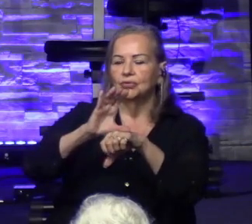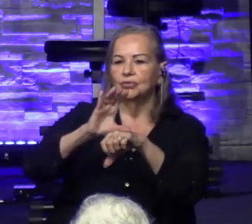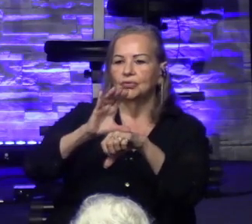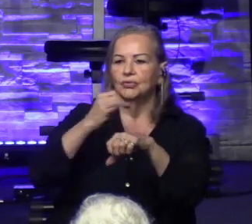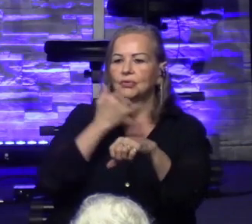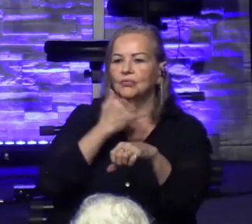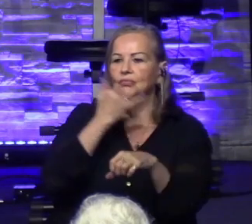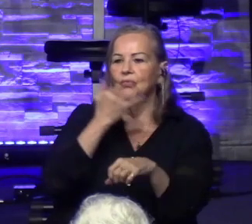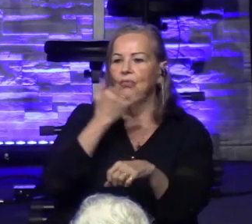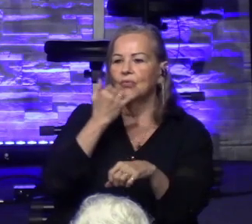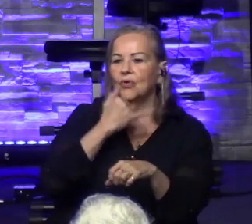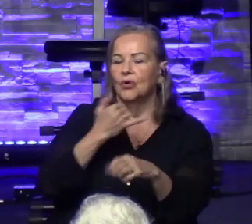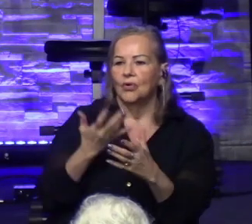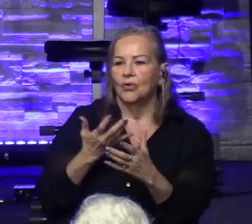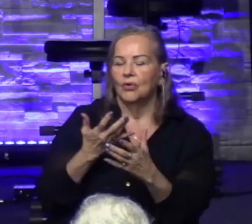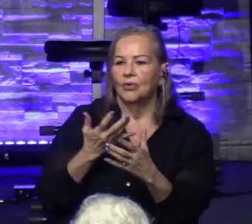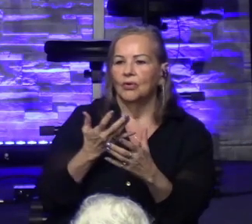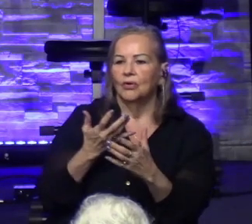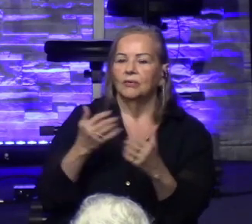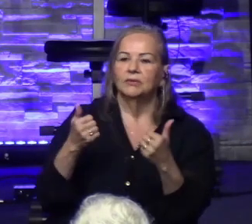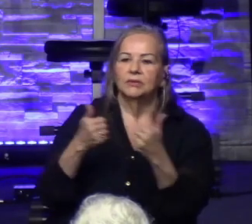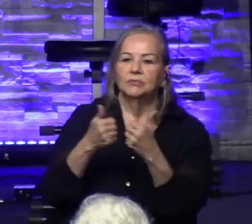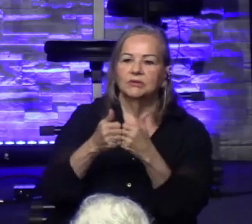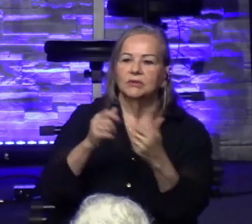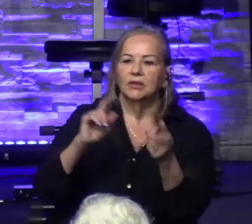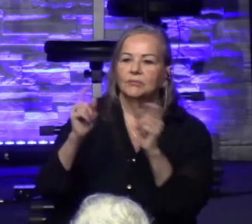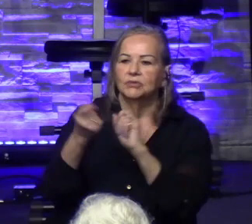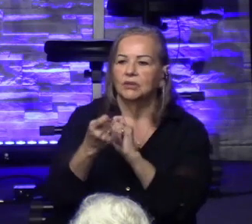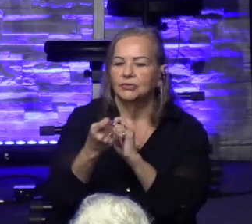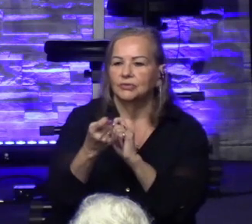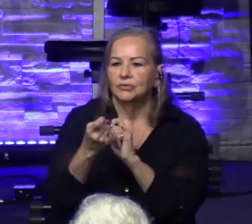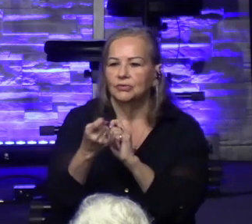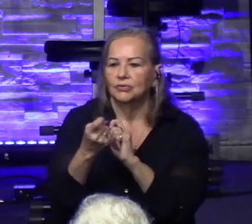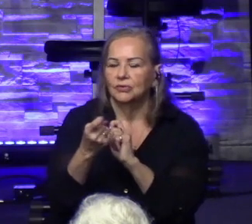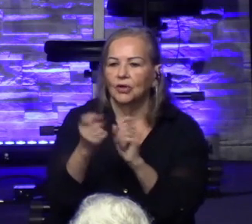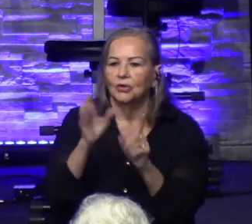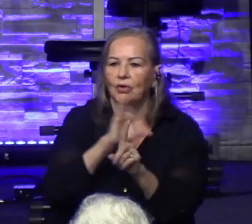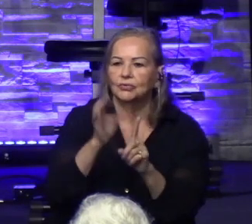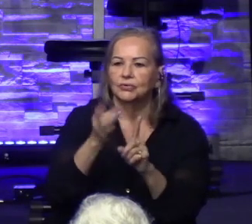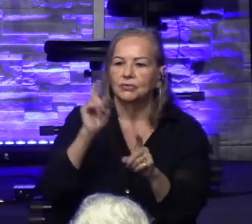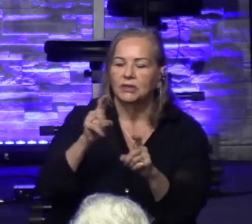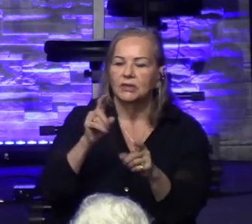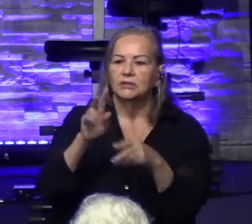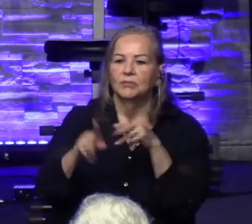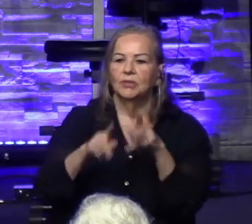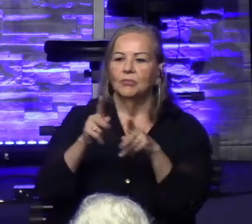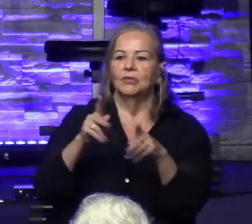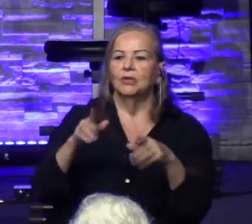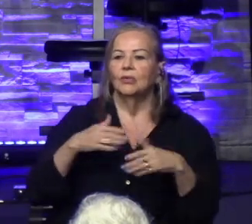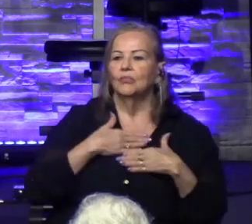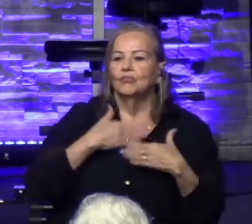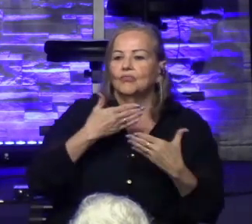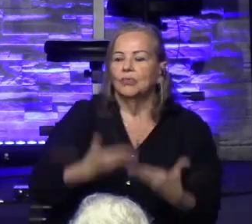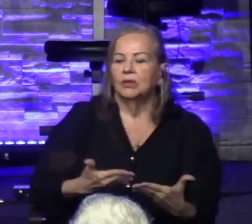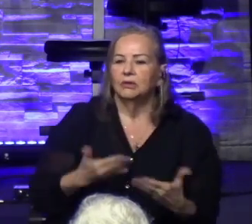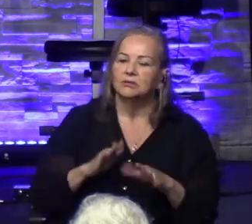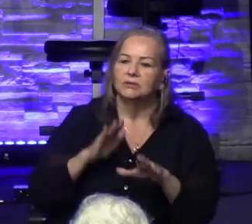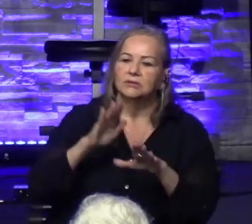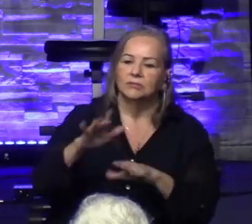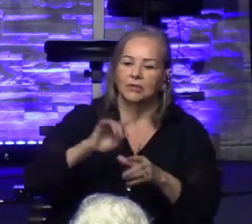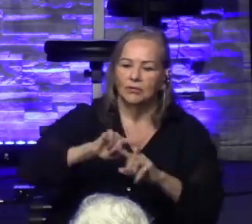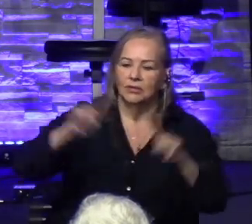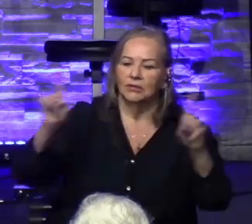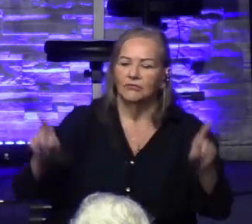He was a game changer. And our culture needs game changers. Our culture needs people who are willing to step out and make things